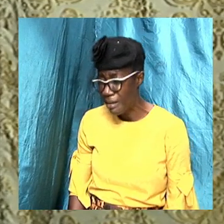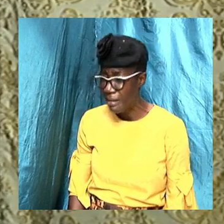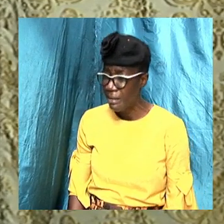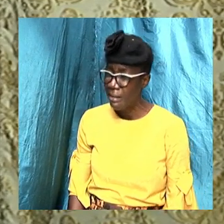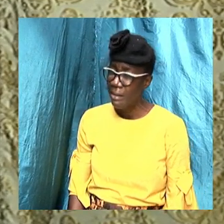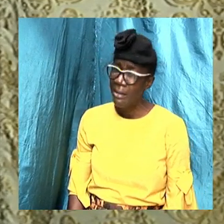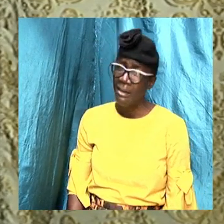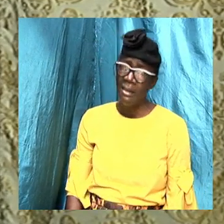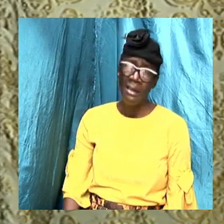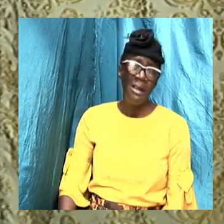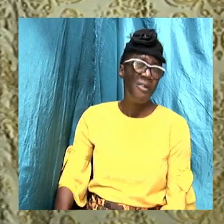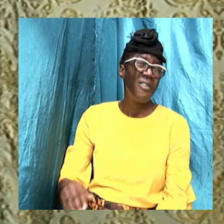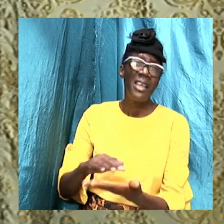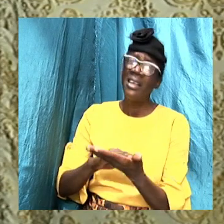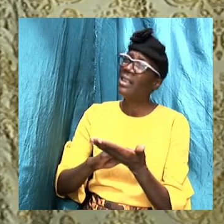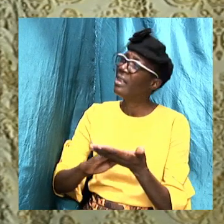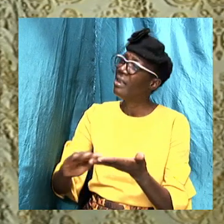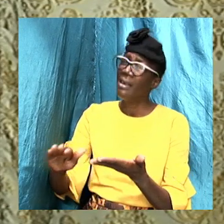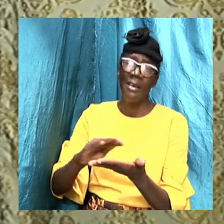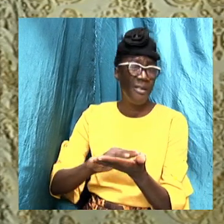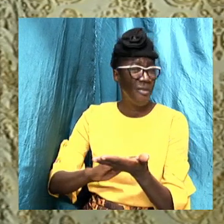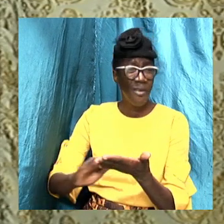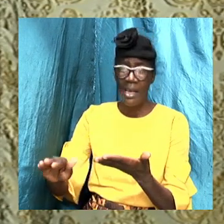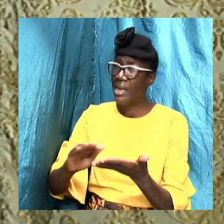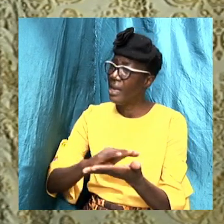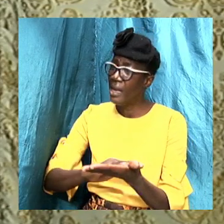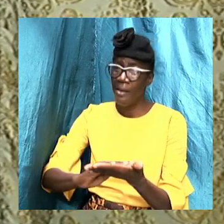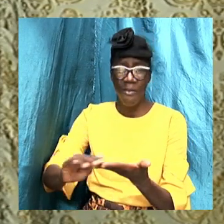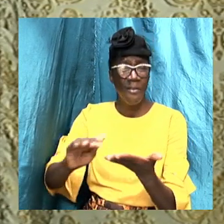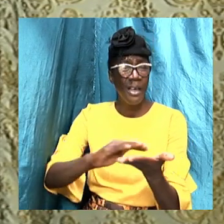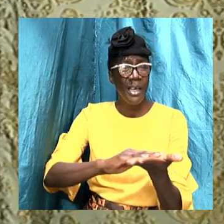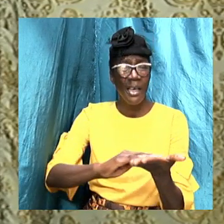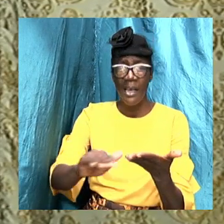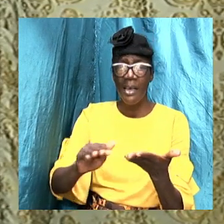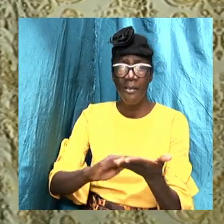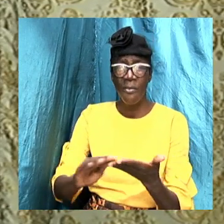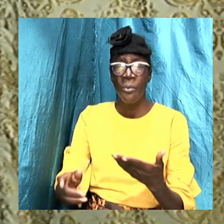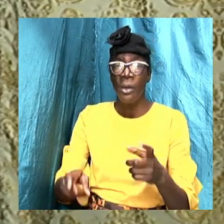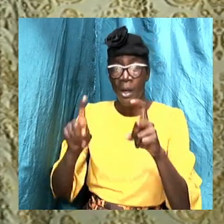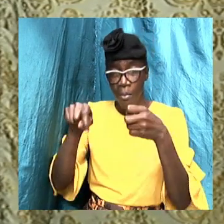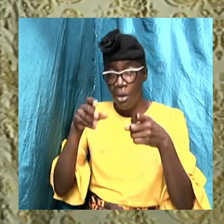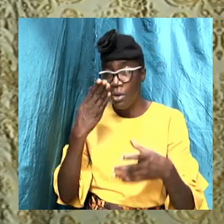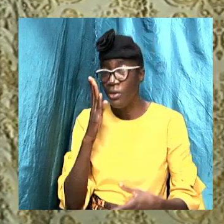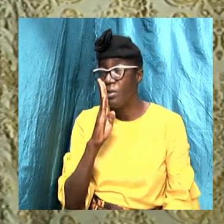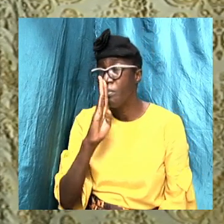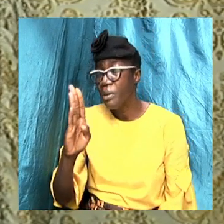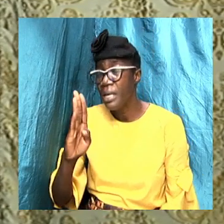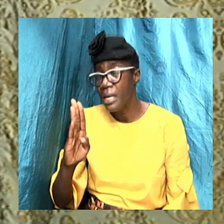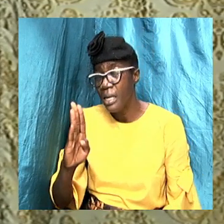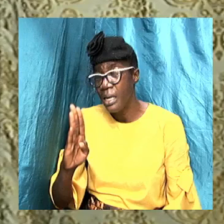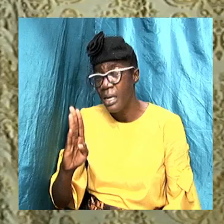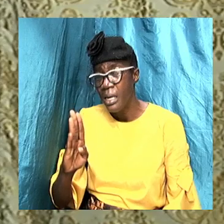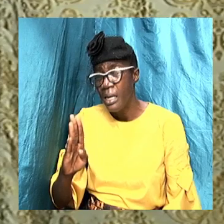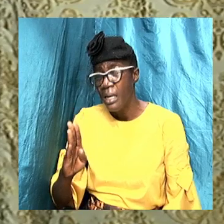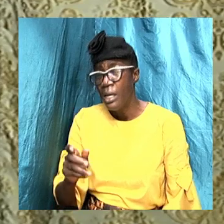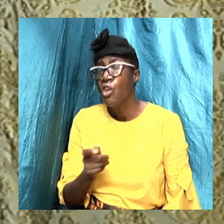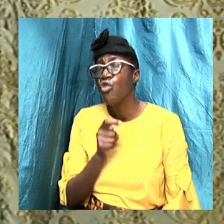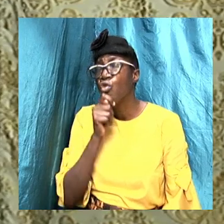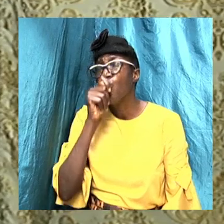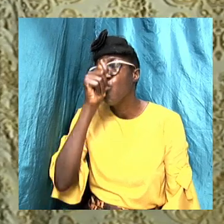a sinner, I recognize that I have done wrong. So, there must be godly sorrow.